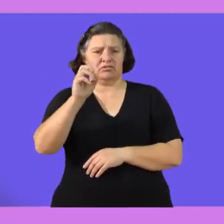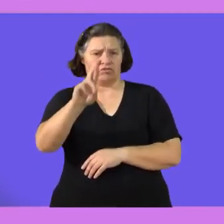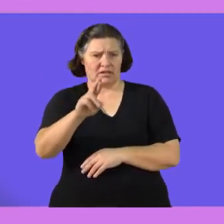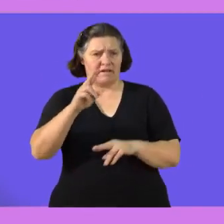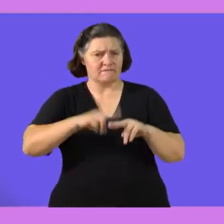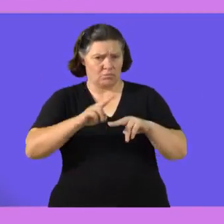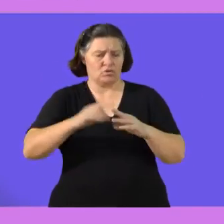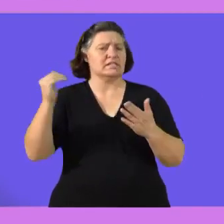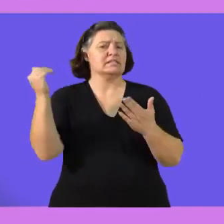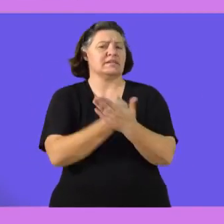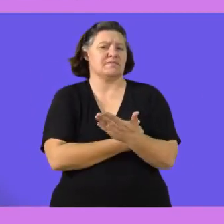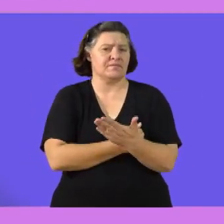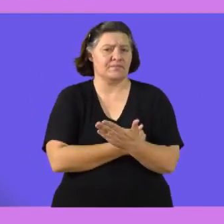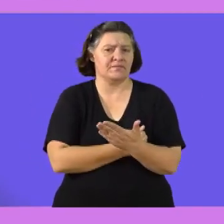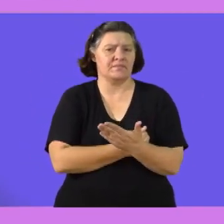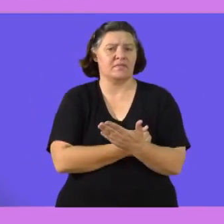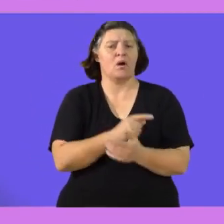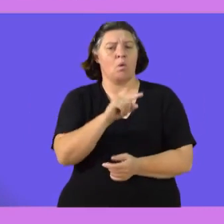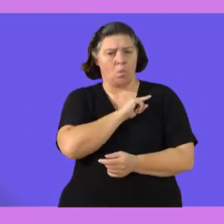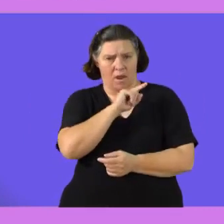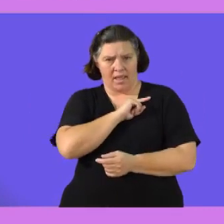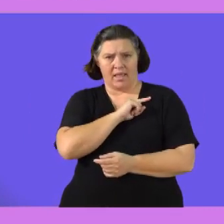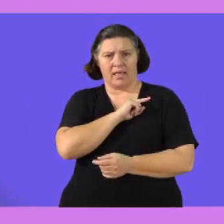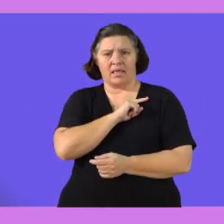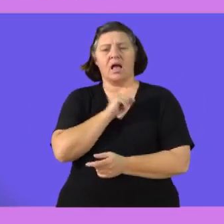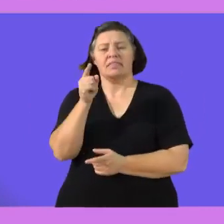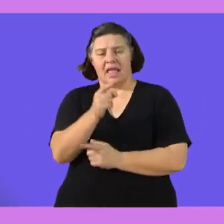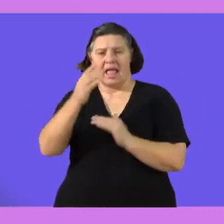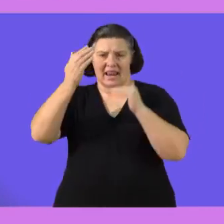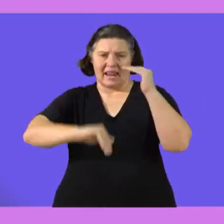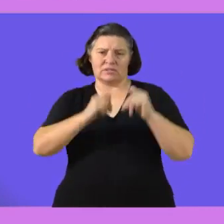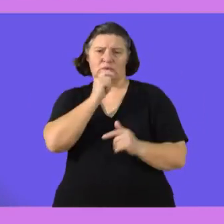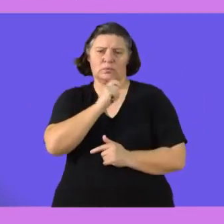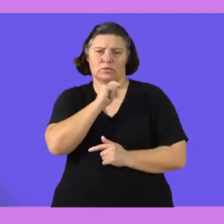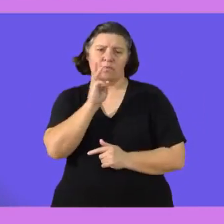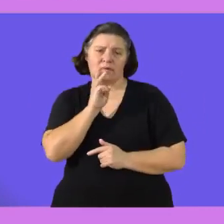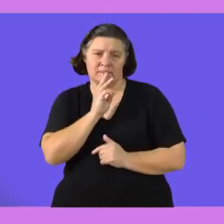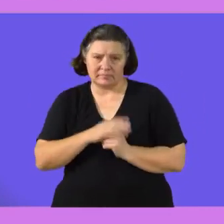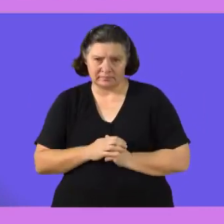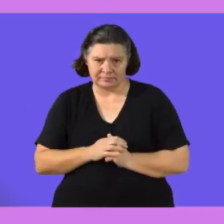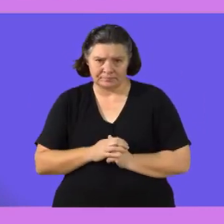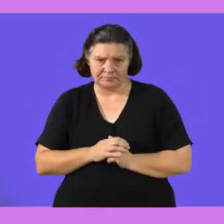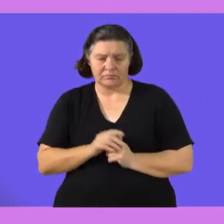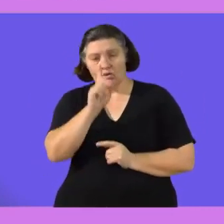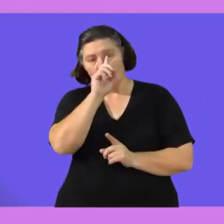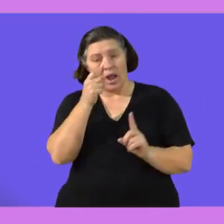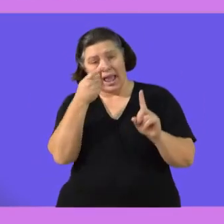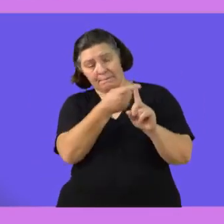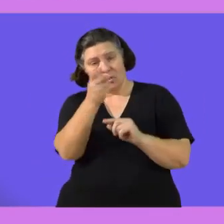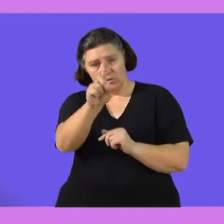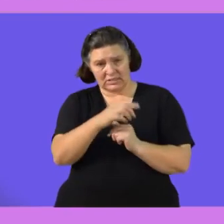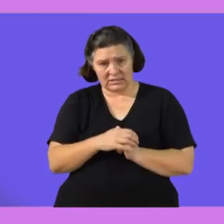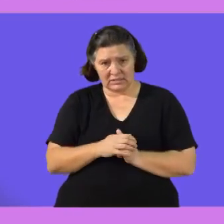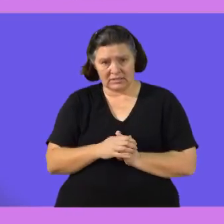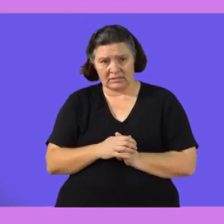during the month of february 2023 as a result of their decreased usage right so your aim